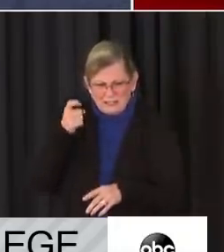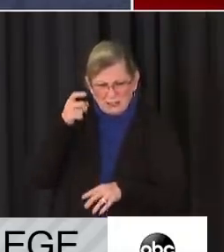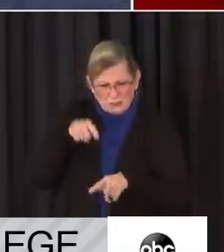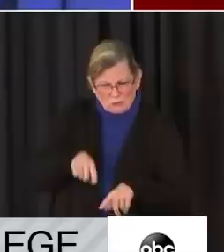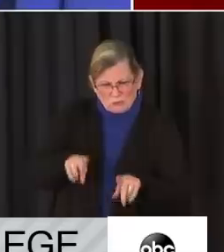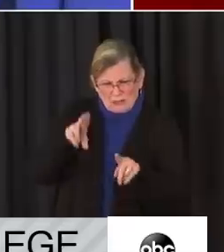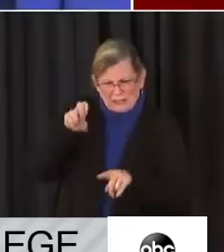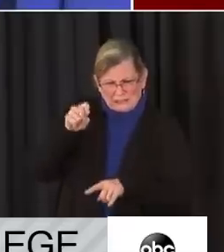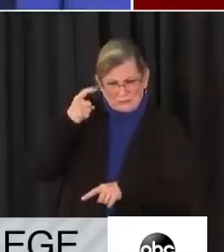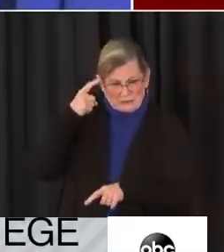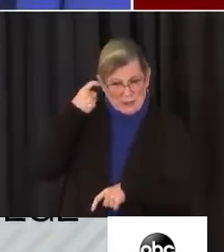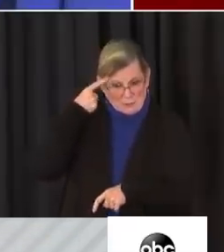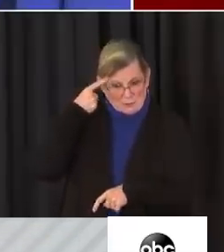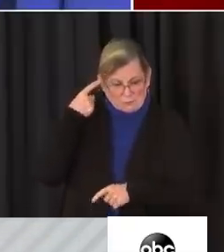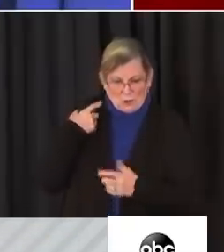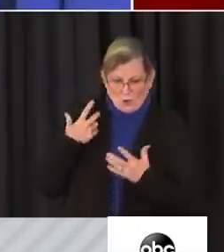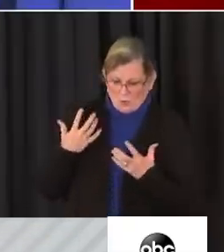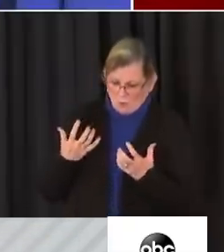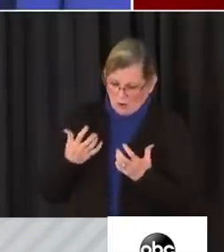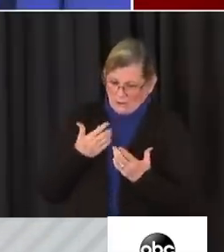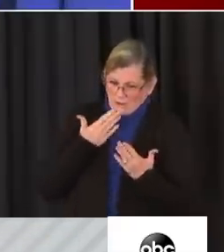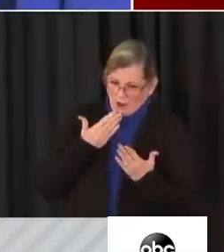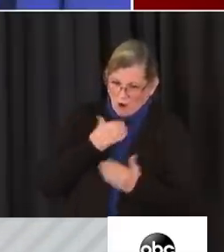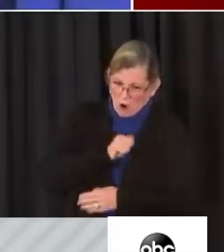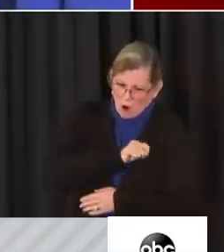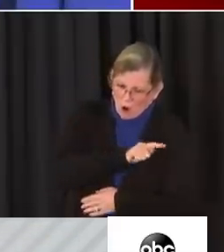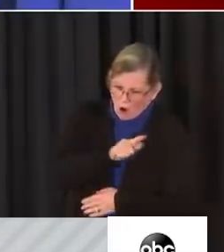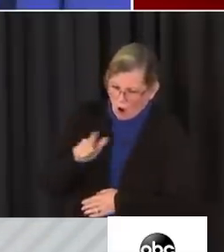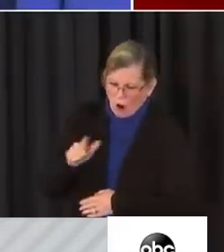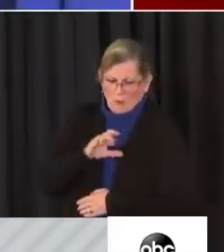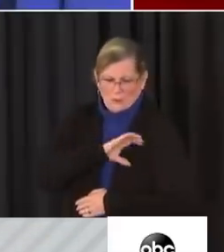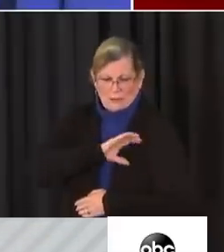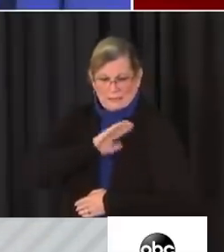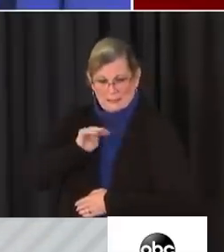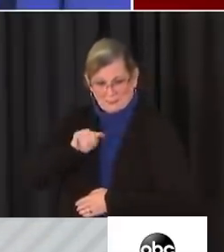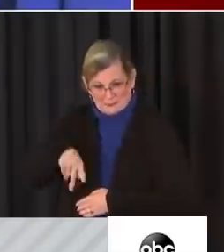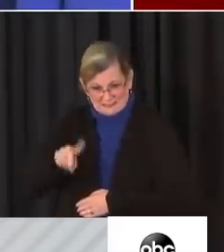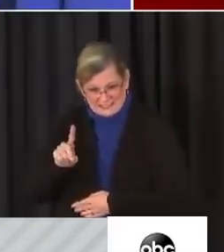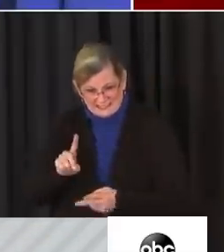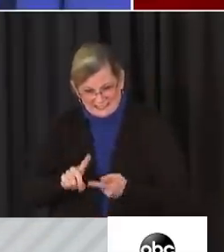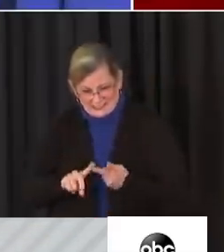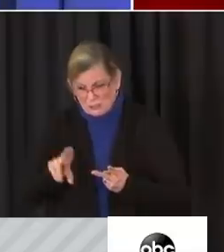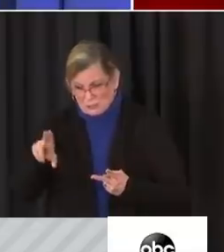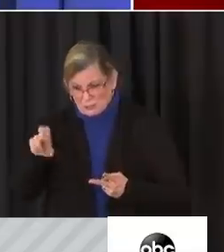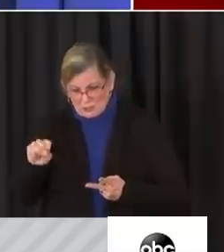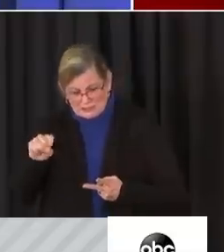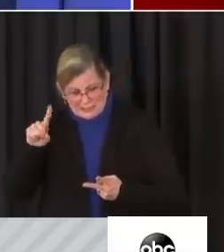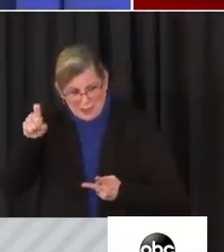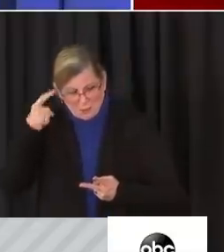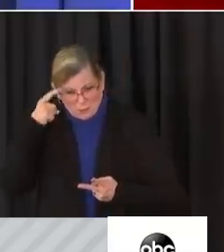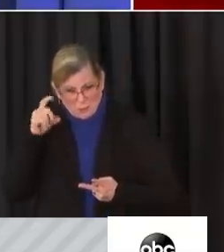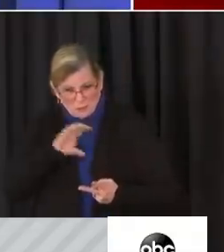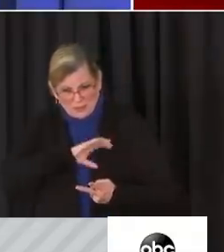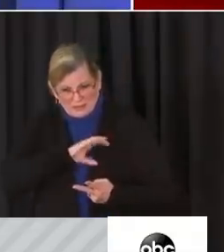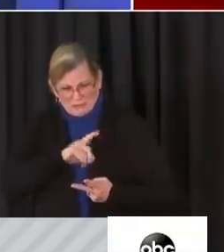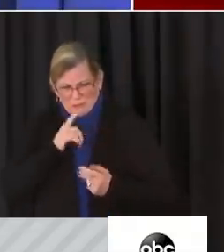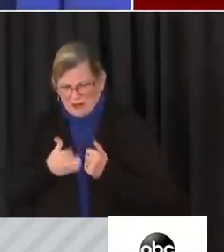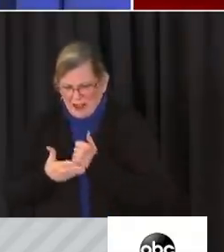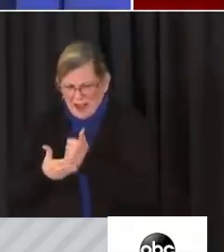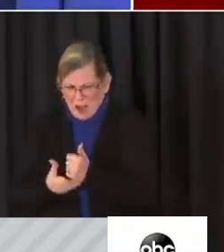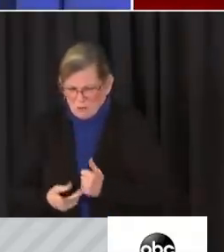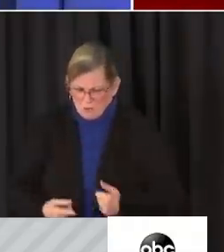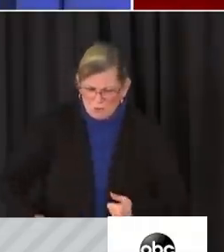Police Department. When U.S. Capitol Police called for your it was you that answered their call without